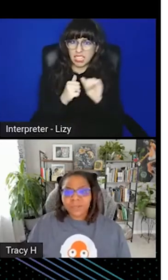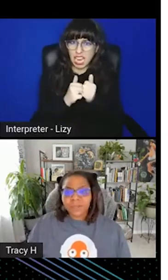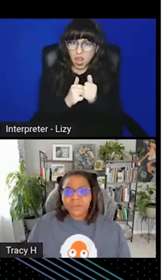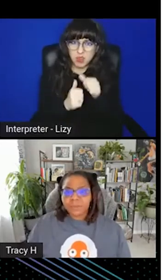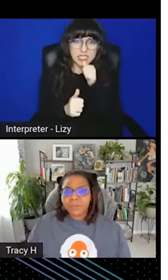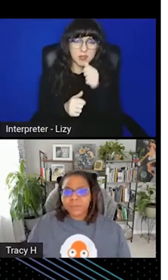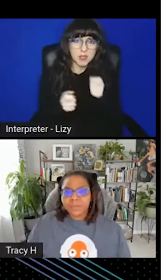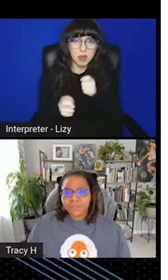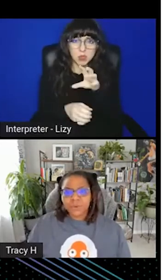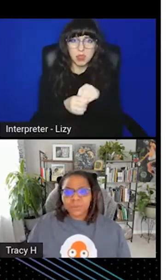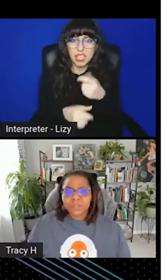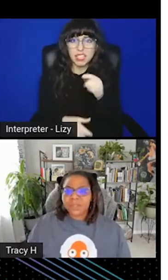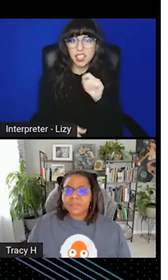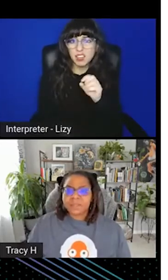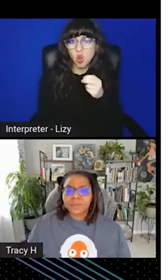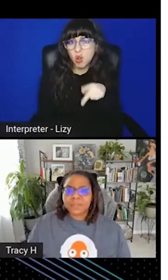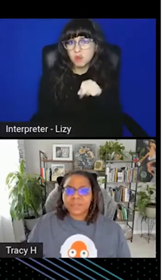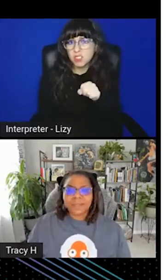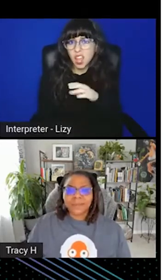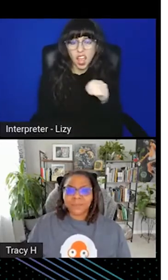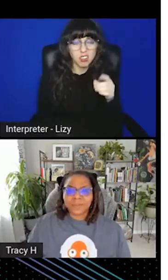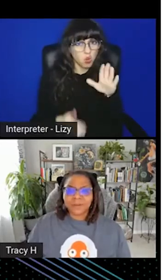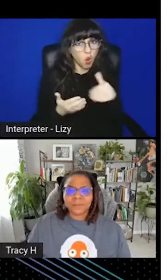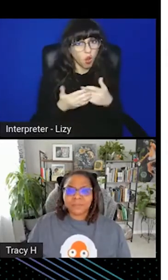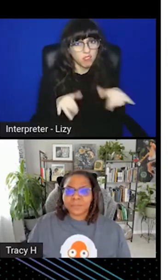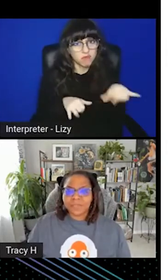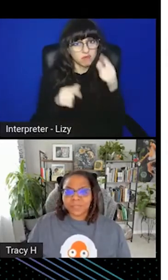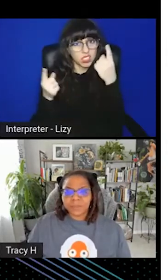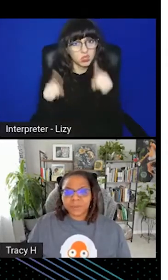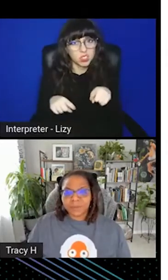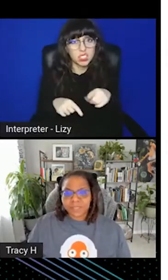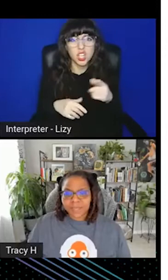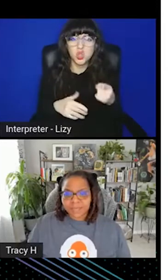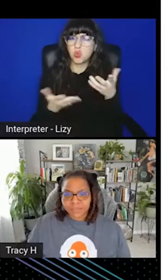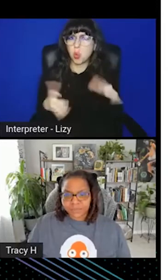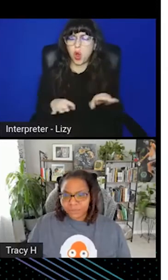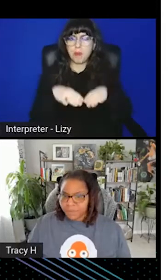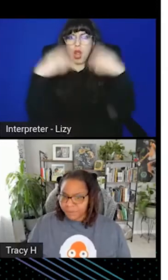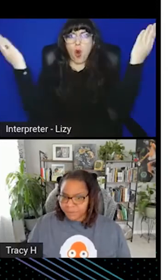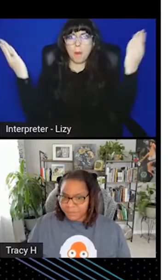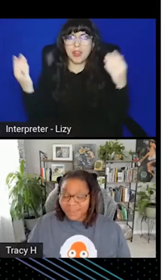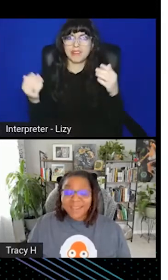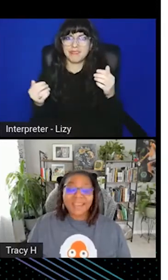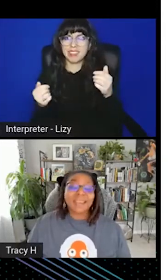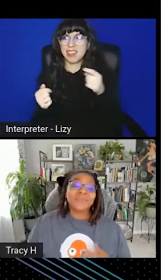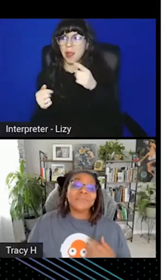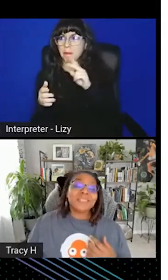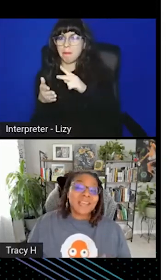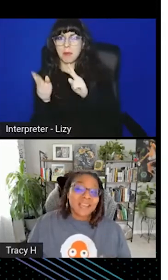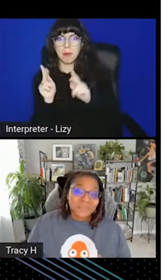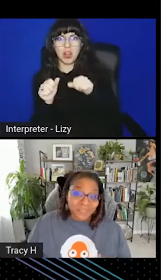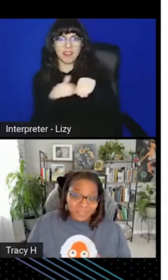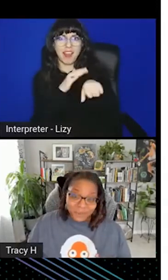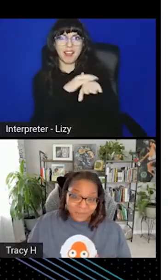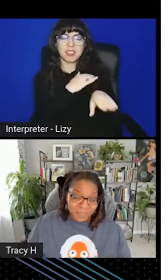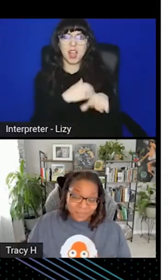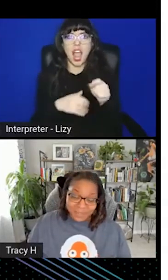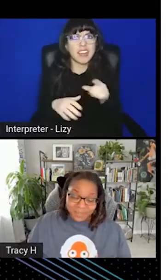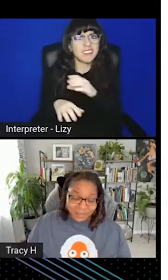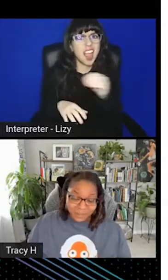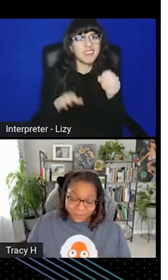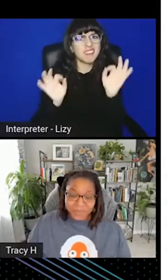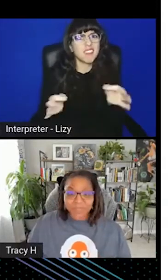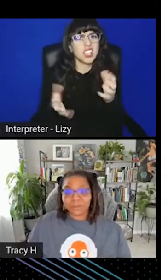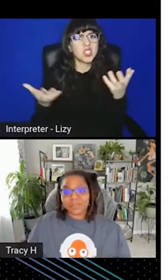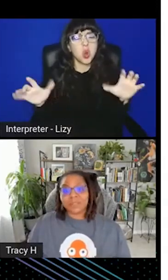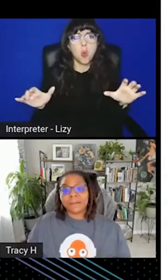agree, you probably don't want to keep secrets in Git where they're left open to anyone who has access to your repo. And you definitely don't want to keep any